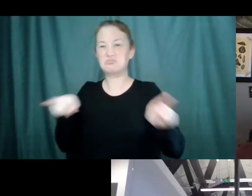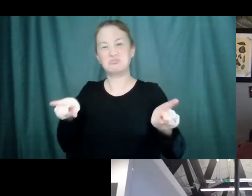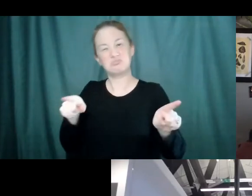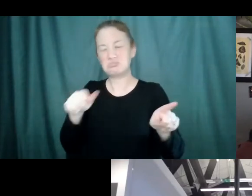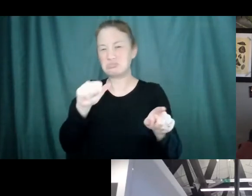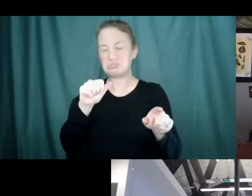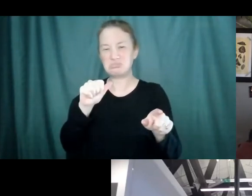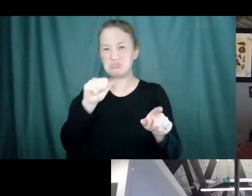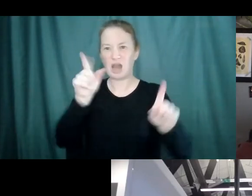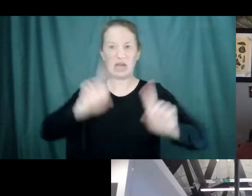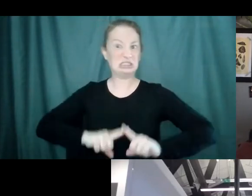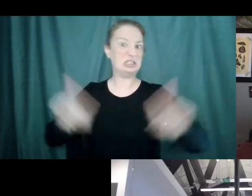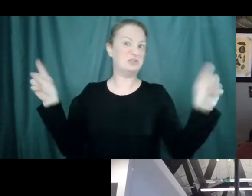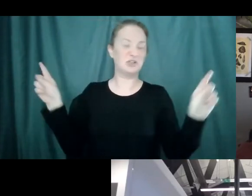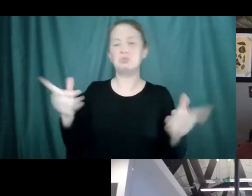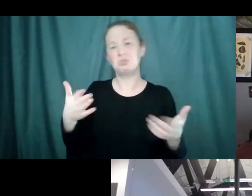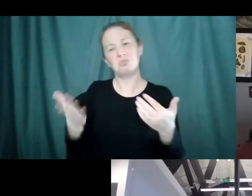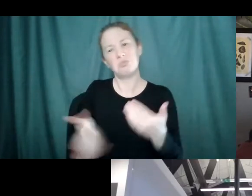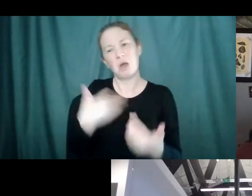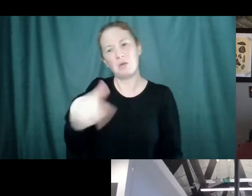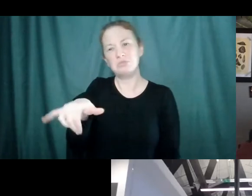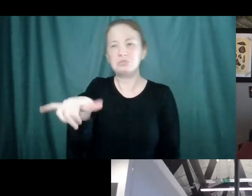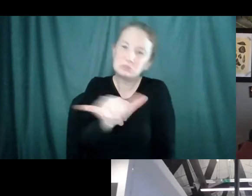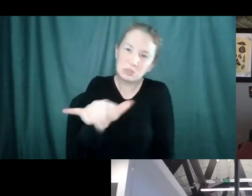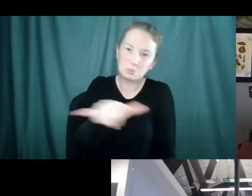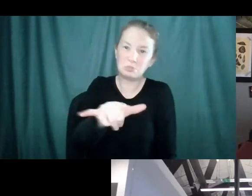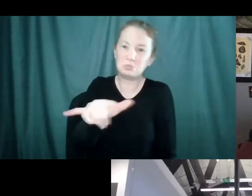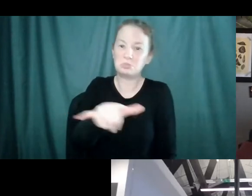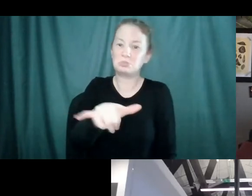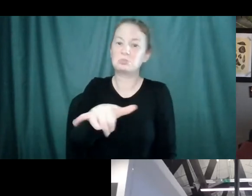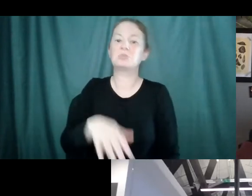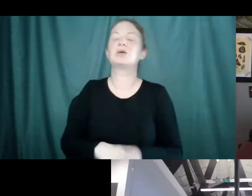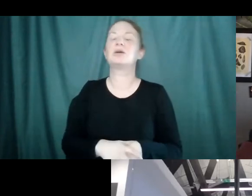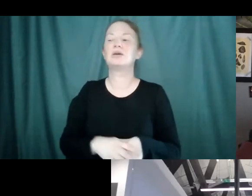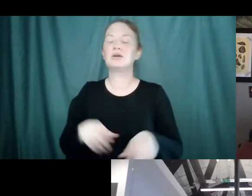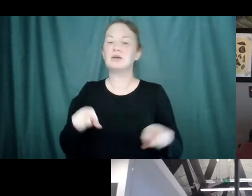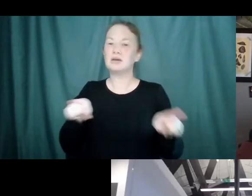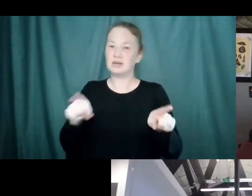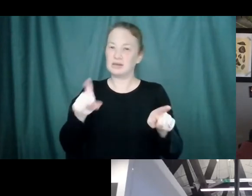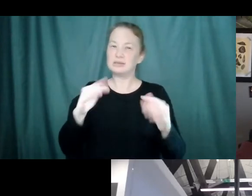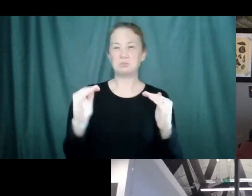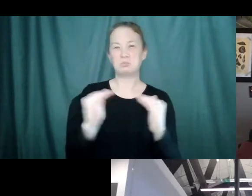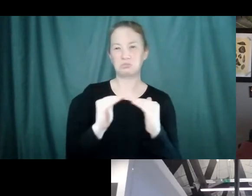that as opposed to the genetic material to code for that. They end up being pretty similar.